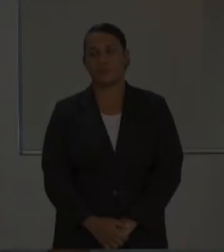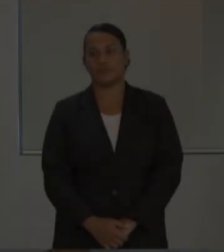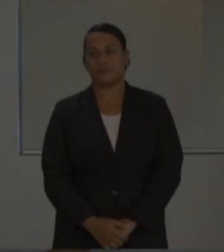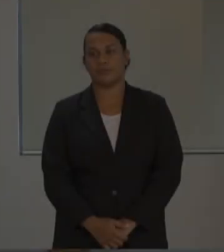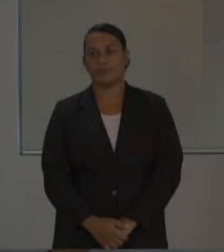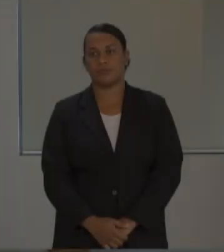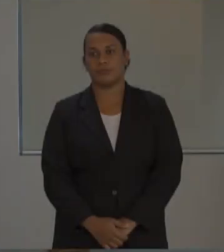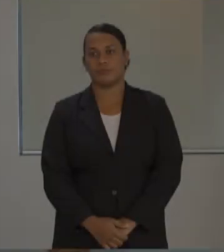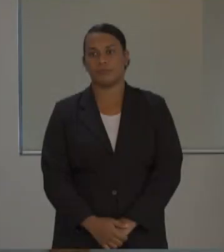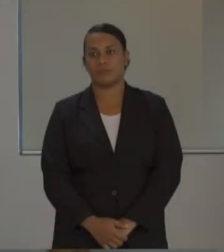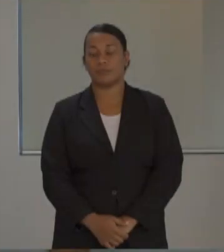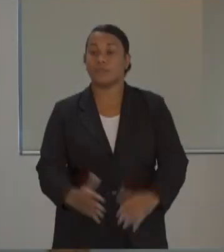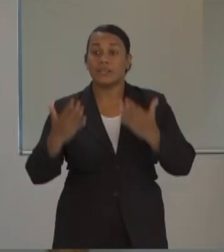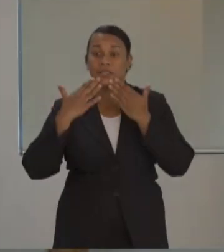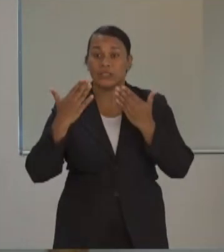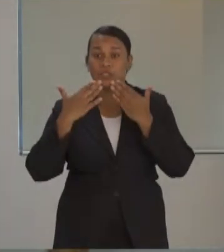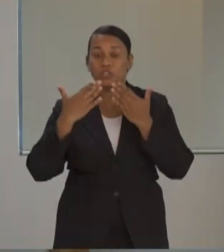Thank you. Good afternoon, ladies and gentlemen.